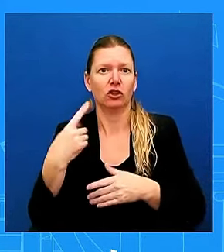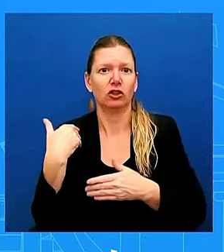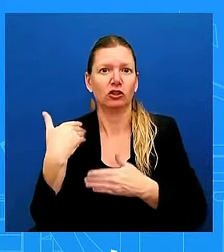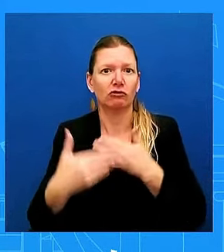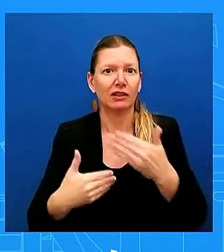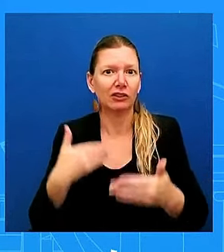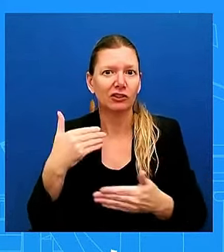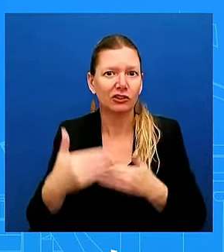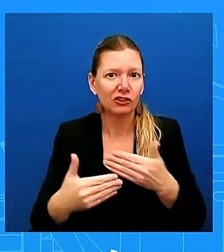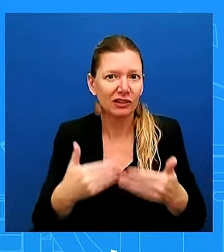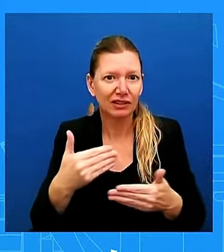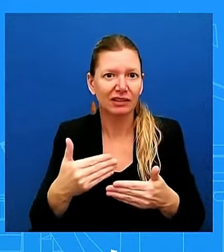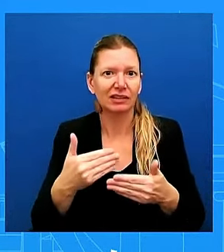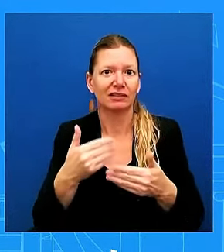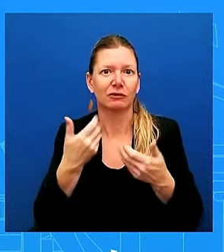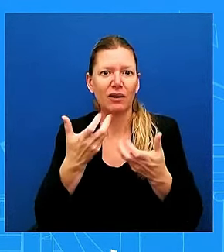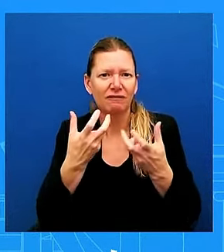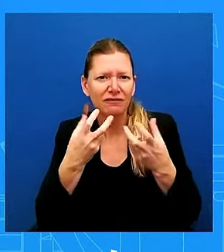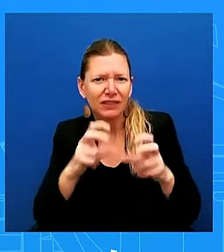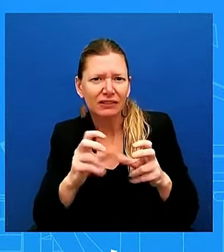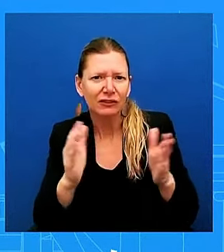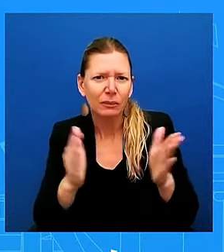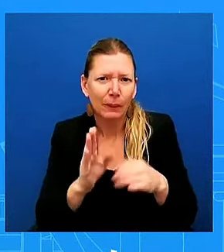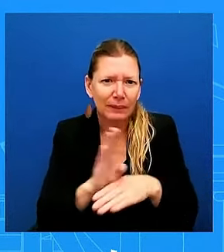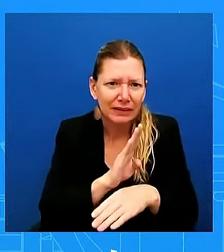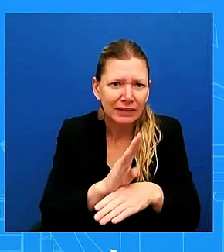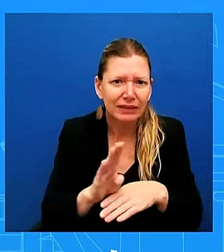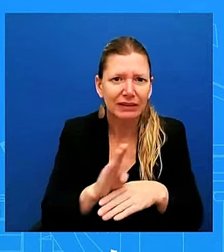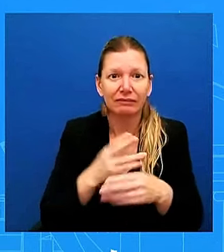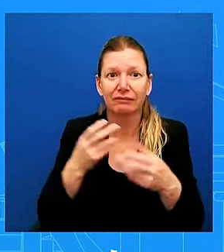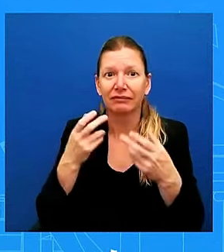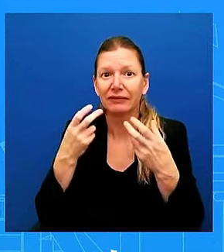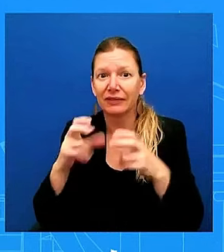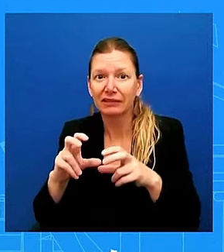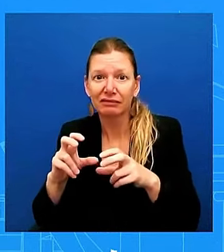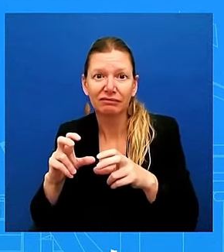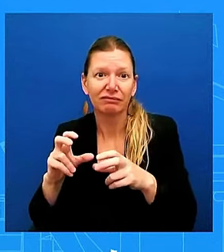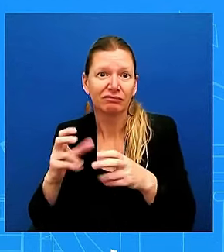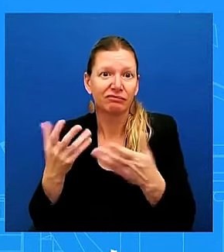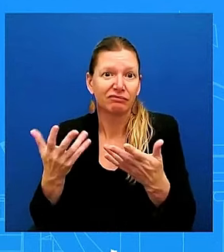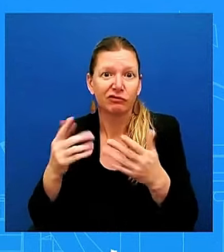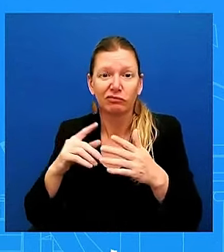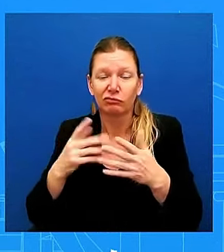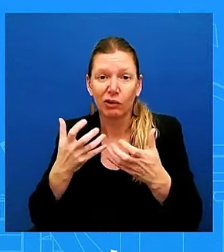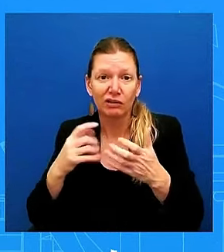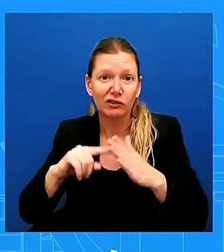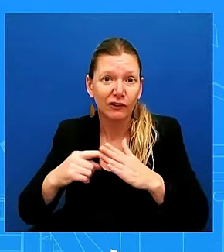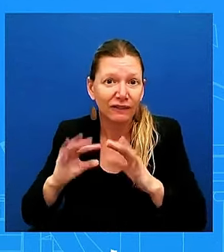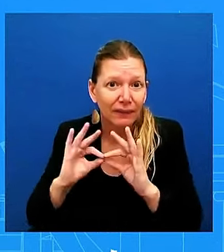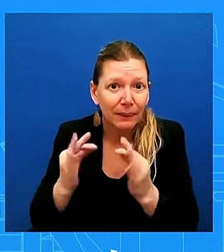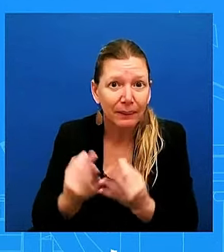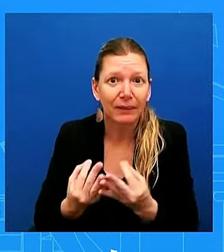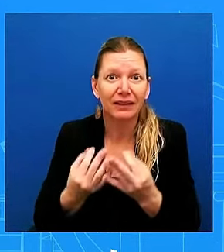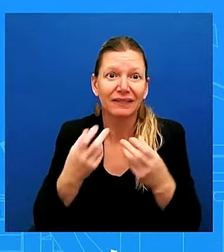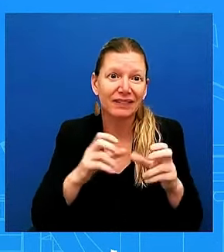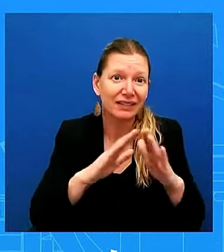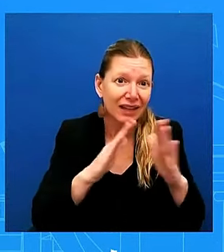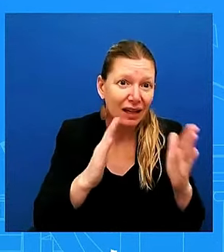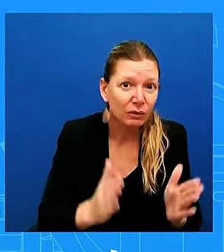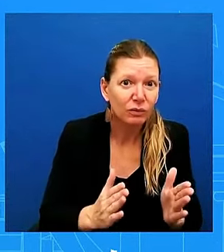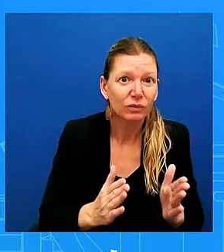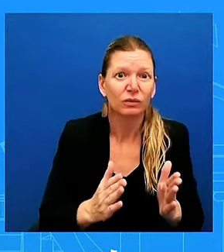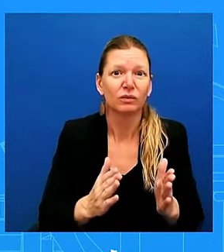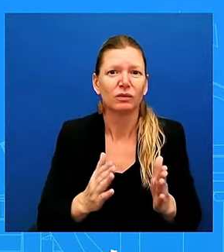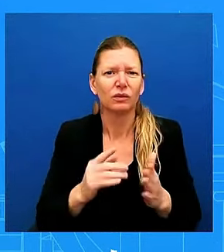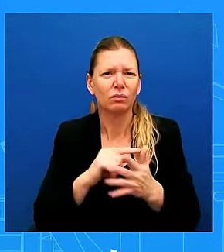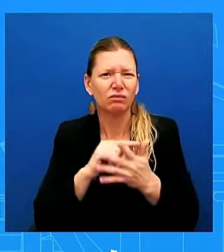to work to deliver that debt relief to so many students who deserve it. I do